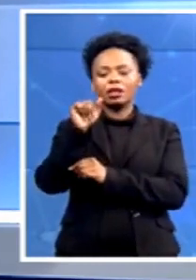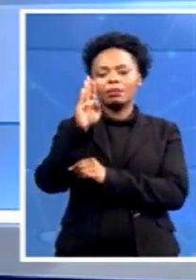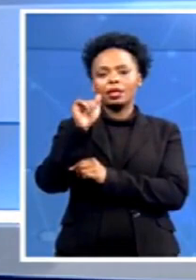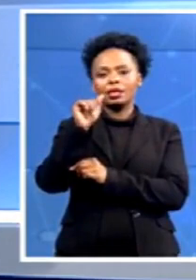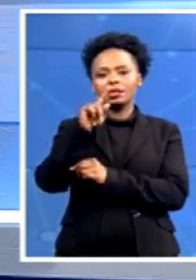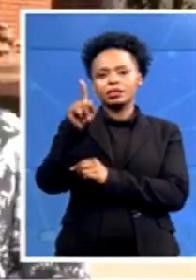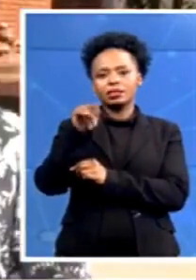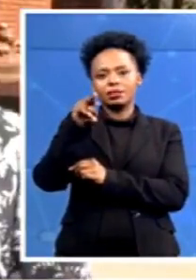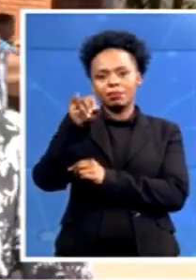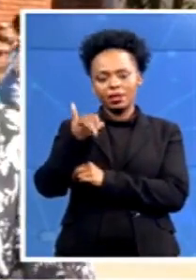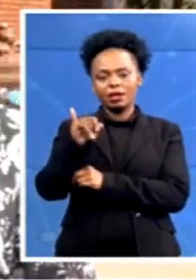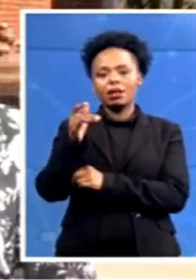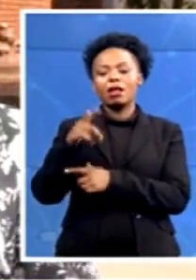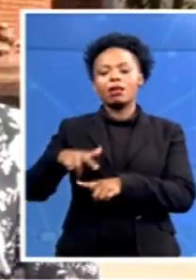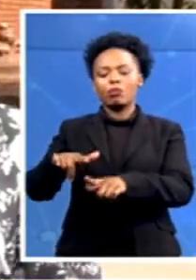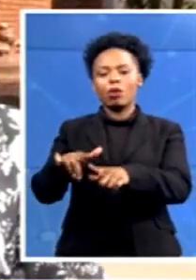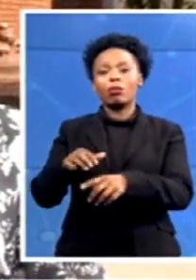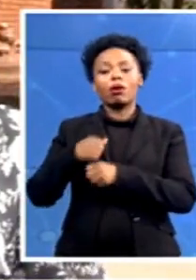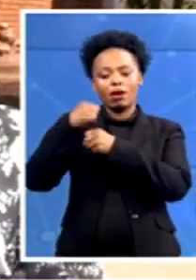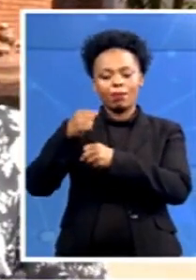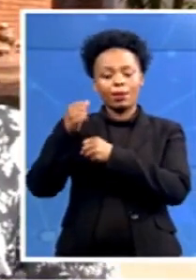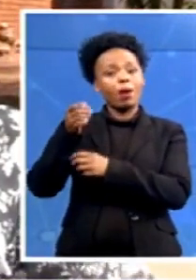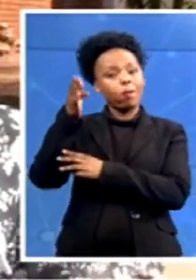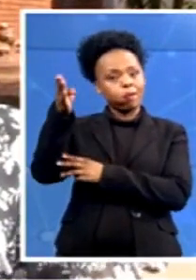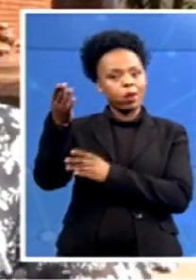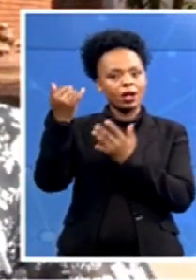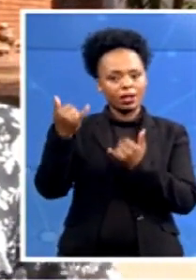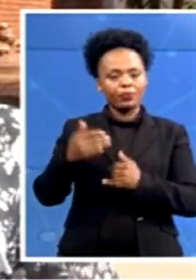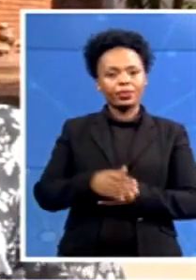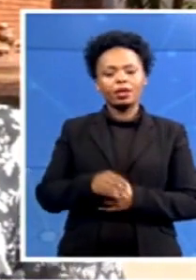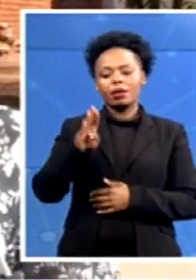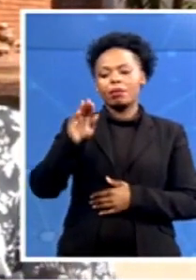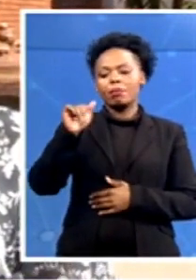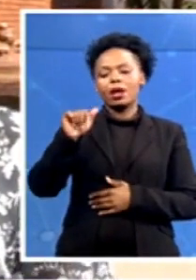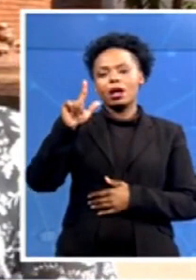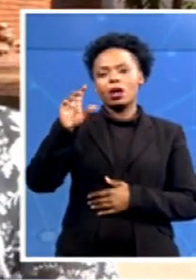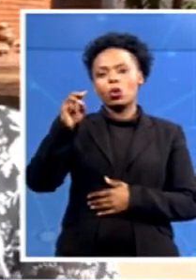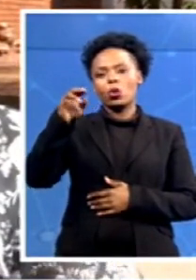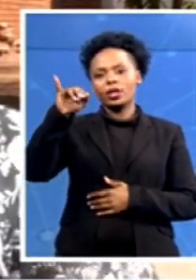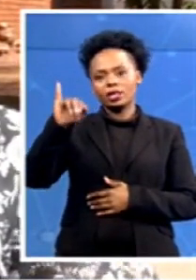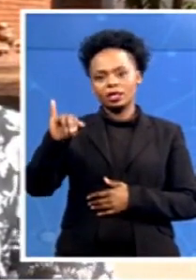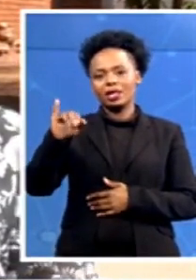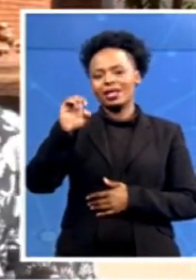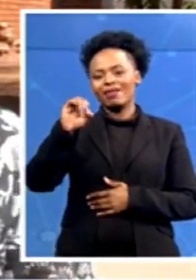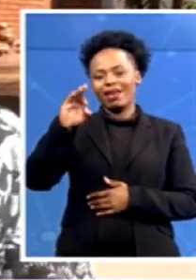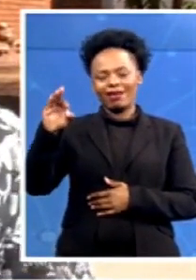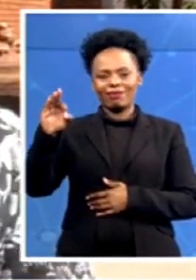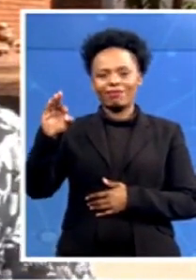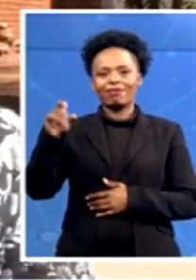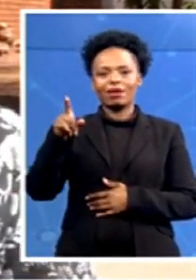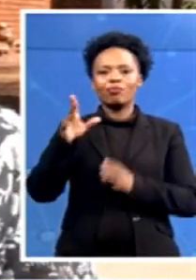Pemani Beloy. She's covering the EFF president. Pemani, very good morning to you. What's happening where you are?